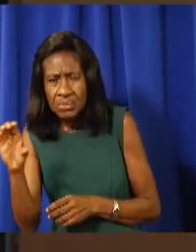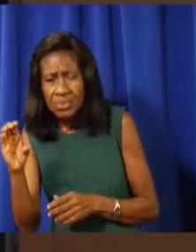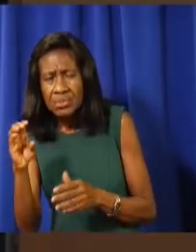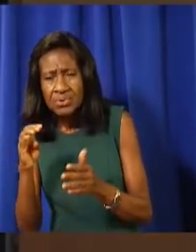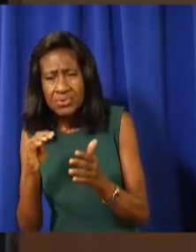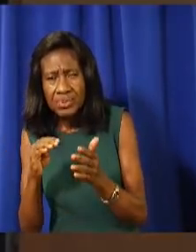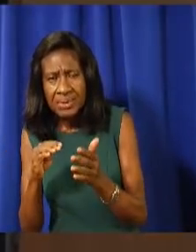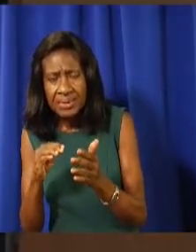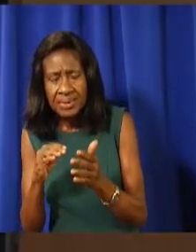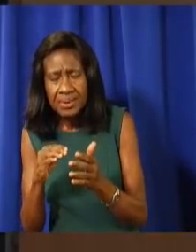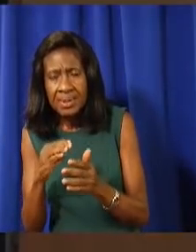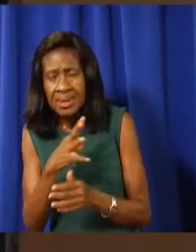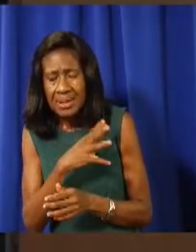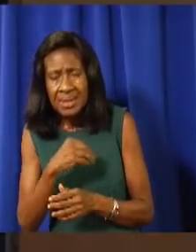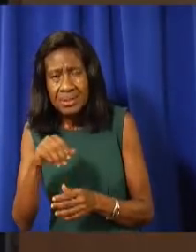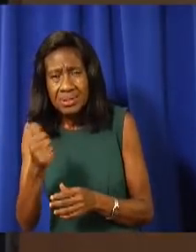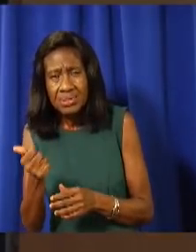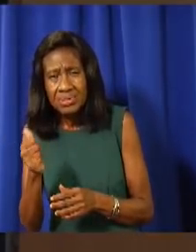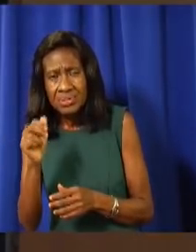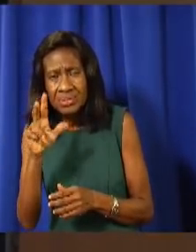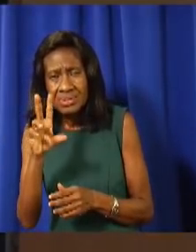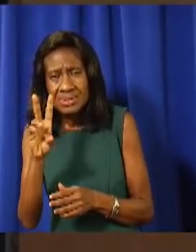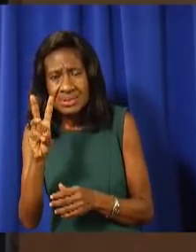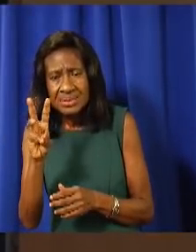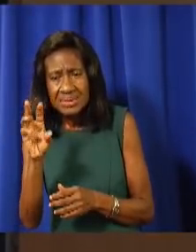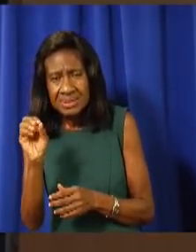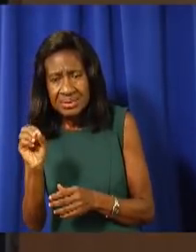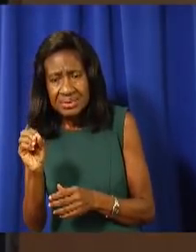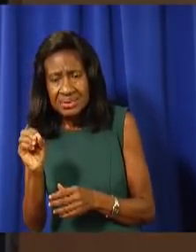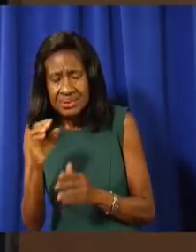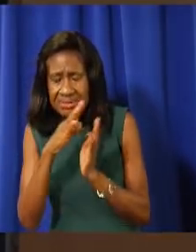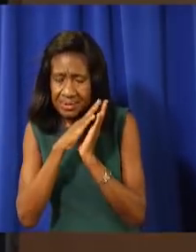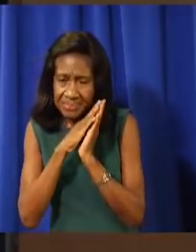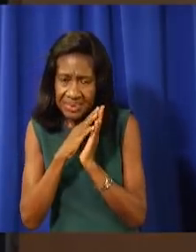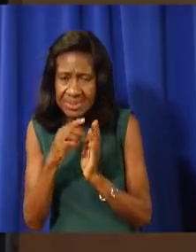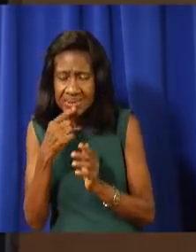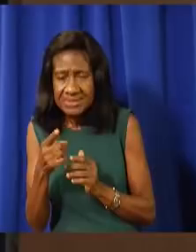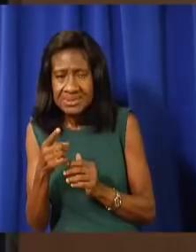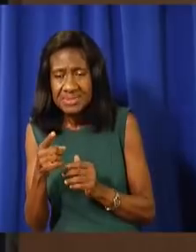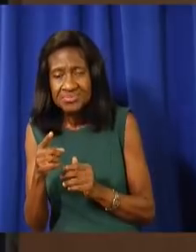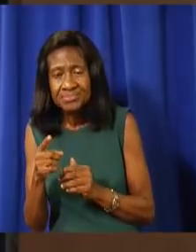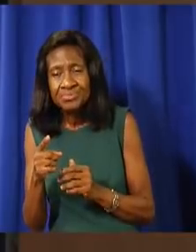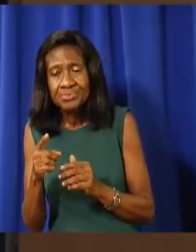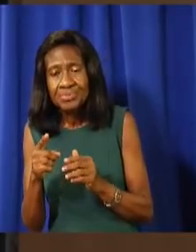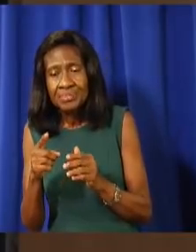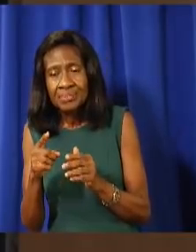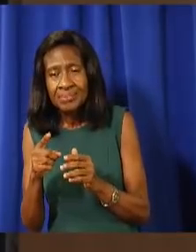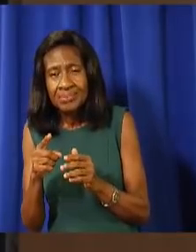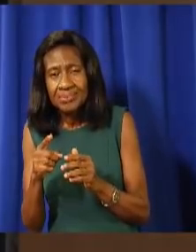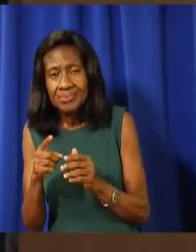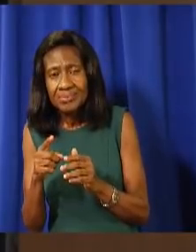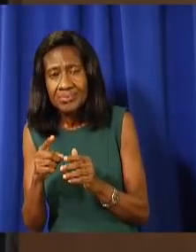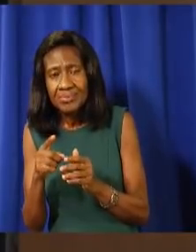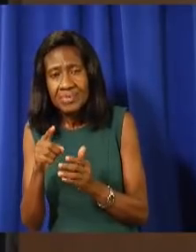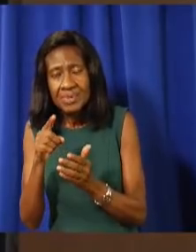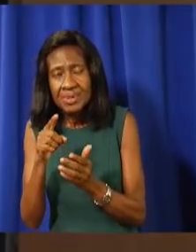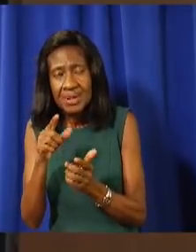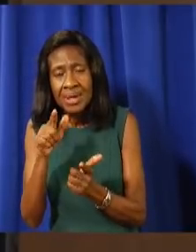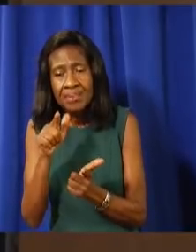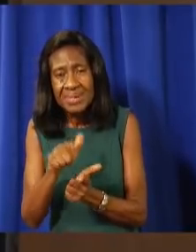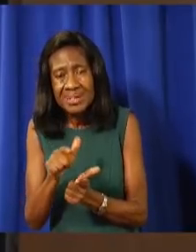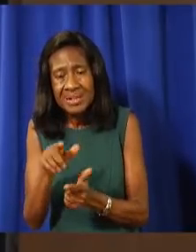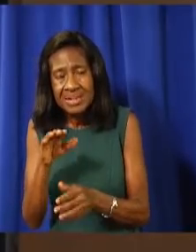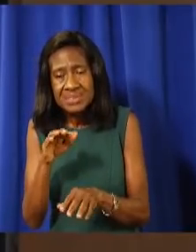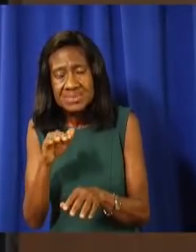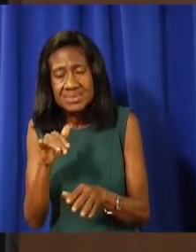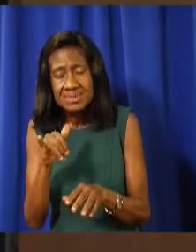beds. So again, less than 1%. The total population, again, if you look at the cases who actually need admission,